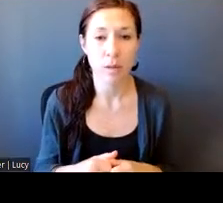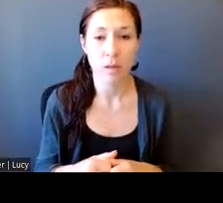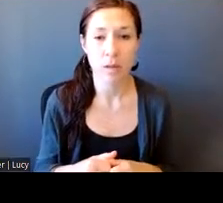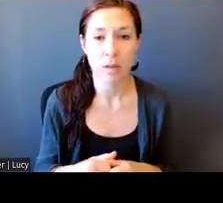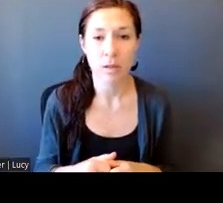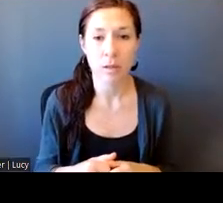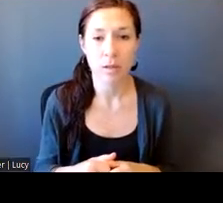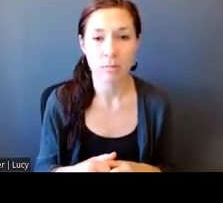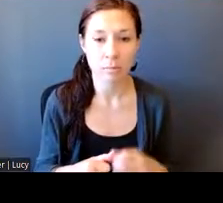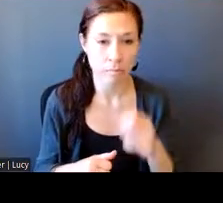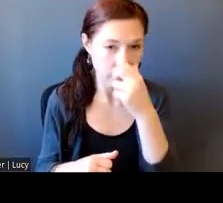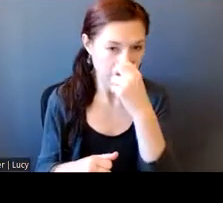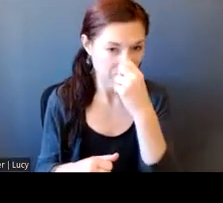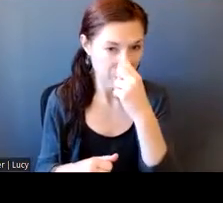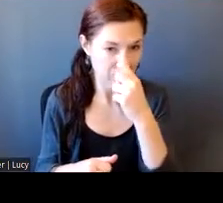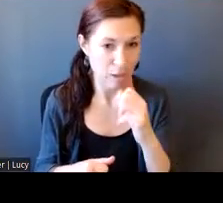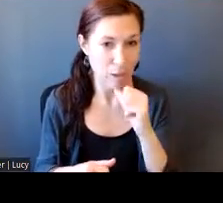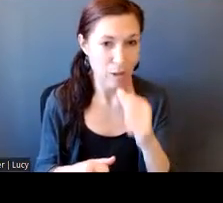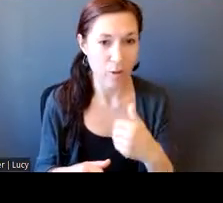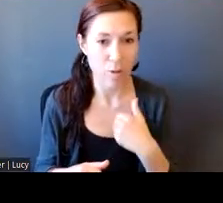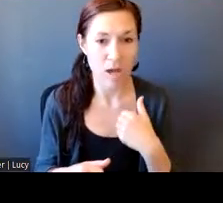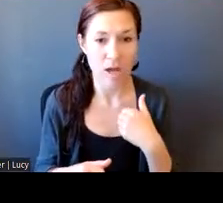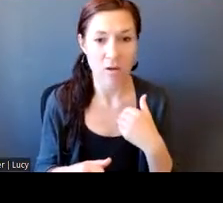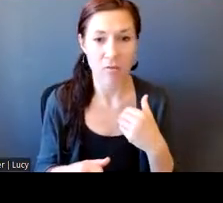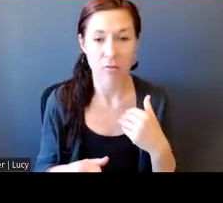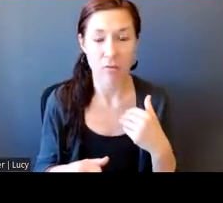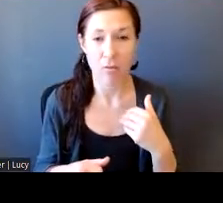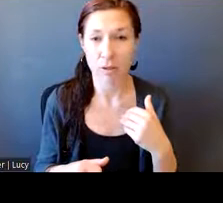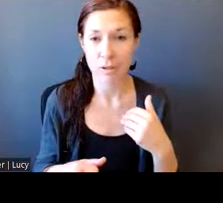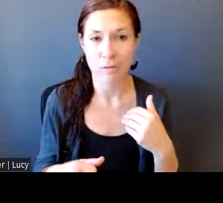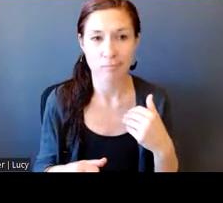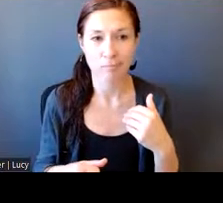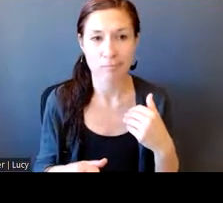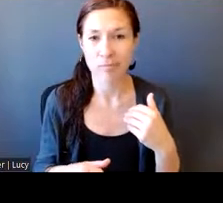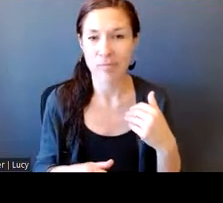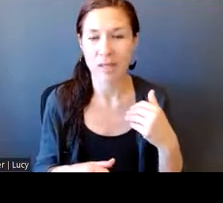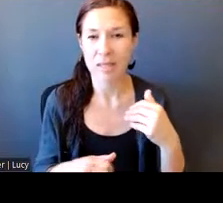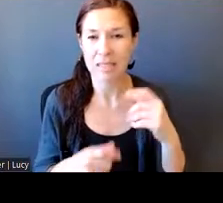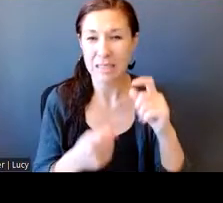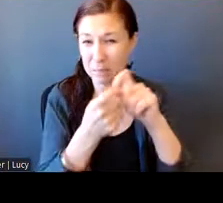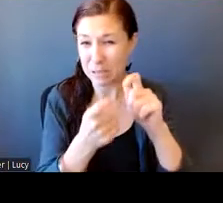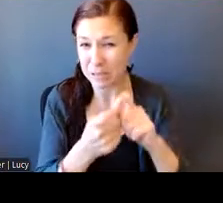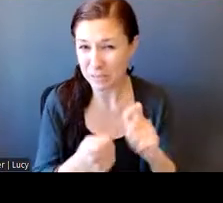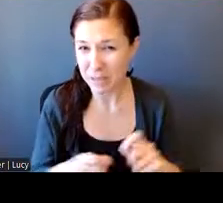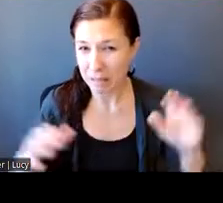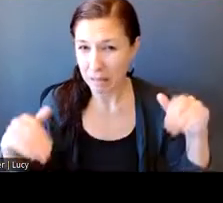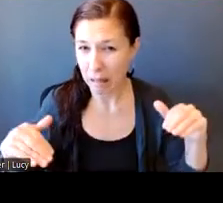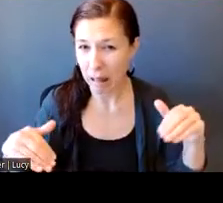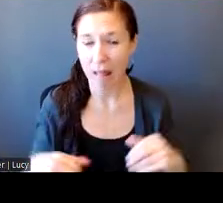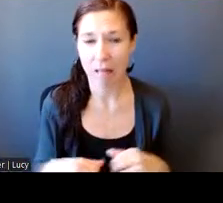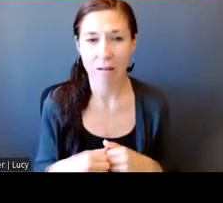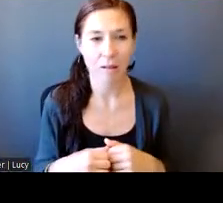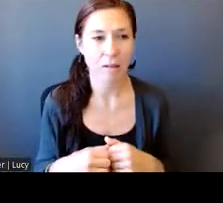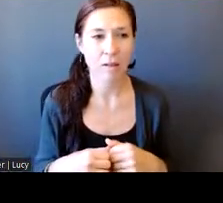Um, what was the reasonable suspicion? What was this? We don't have all that information. Um,